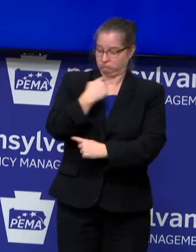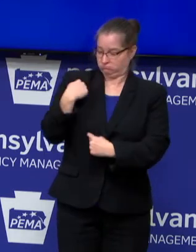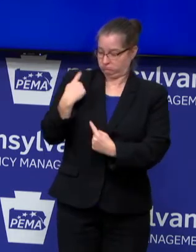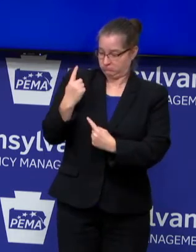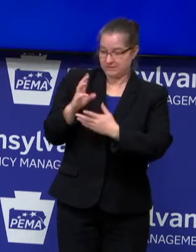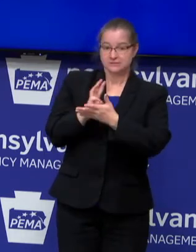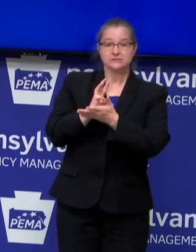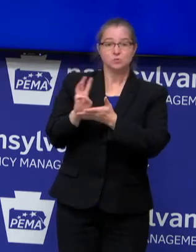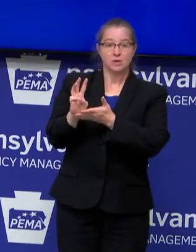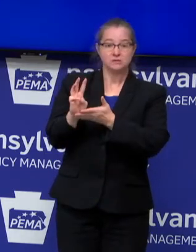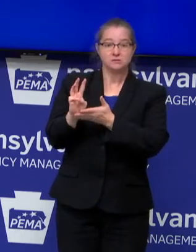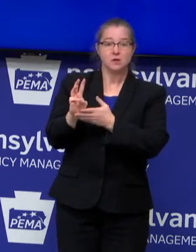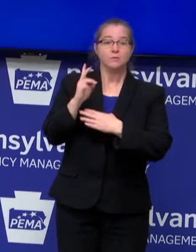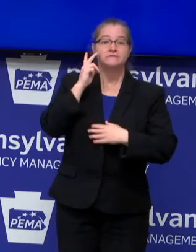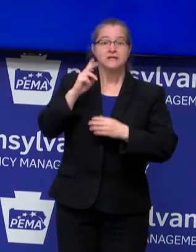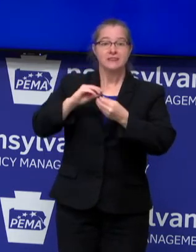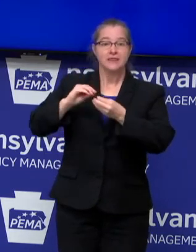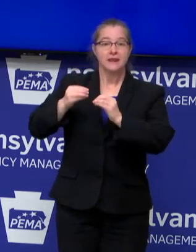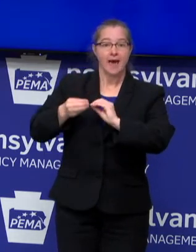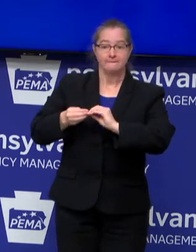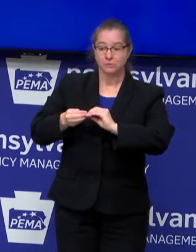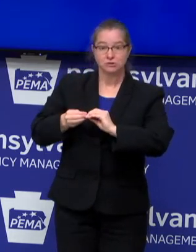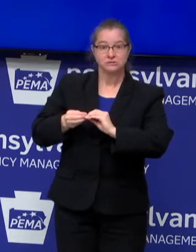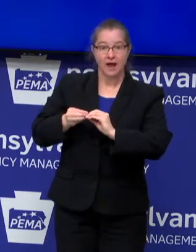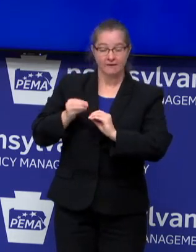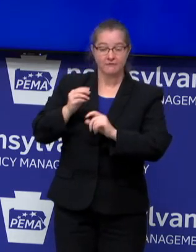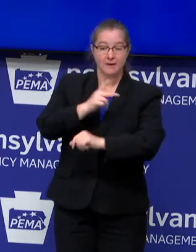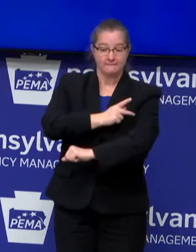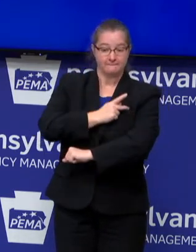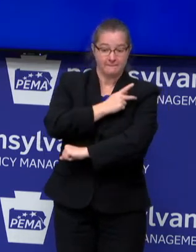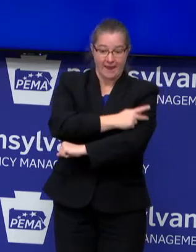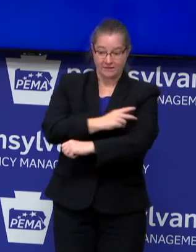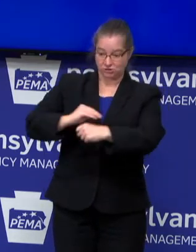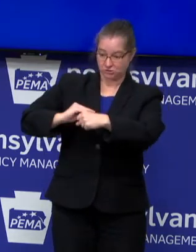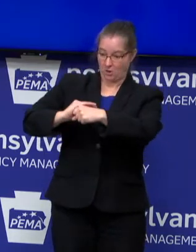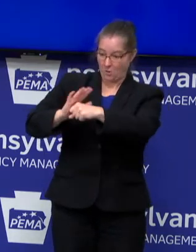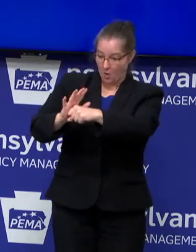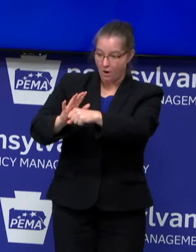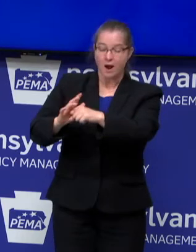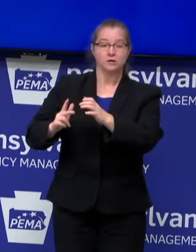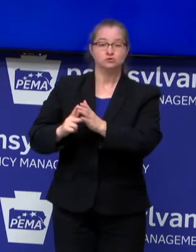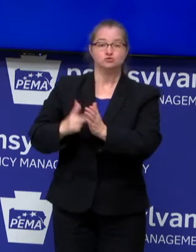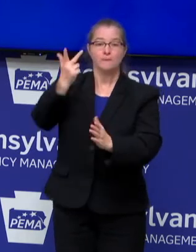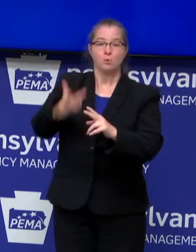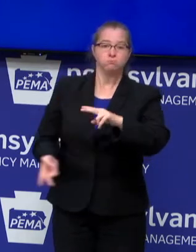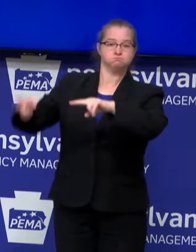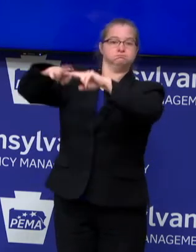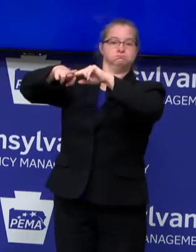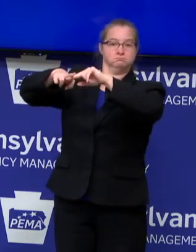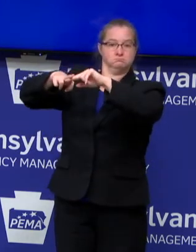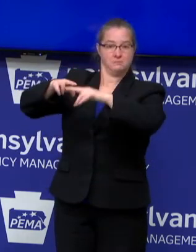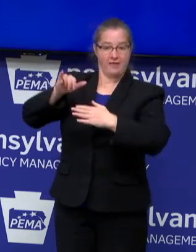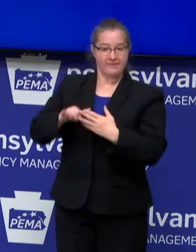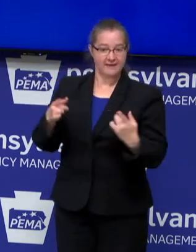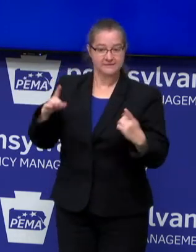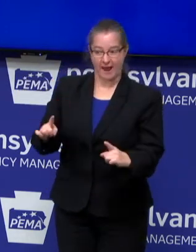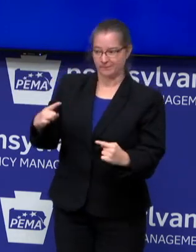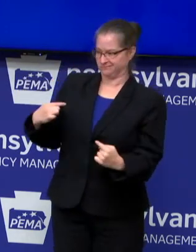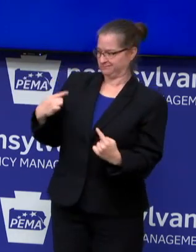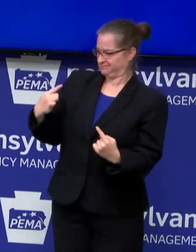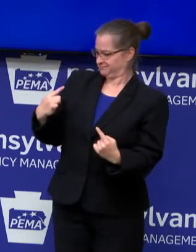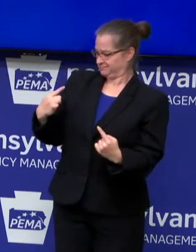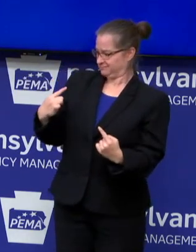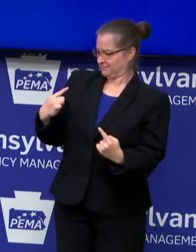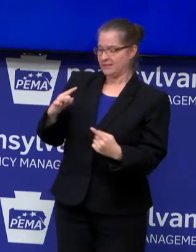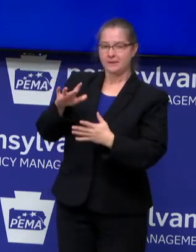six weeks, we've seen a tripling of the COVID-positive patients. And that's happened since about